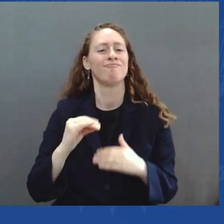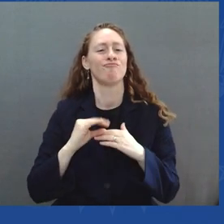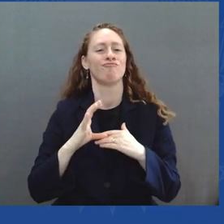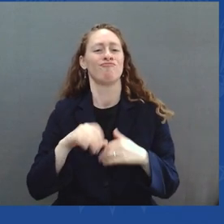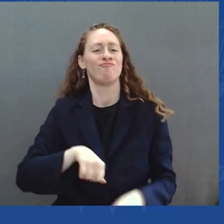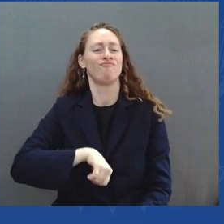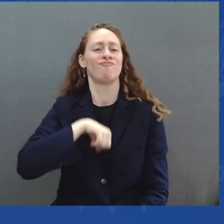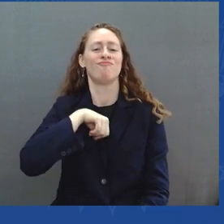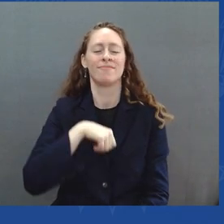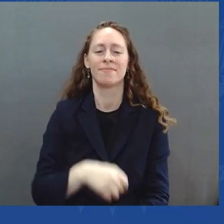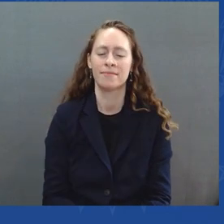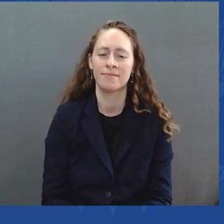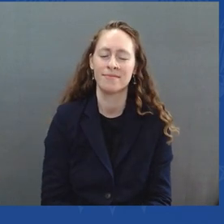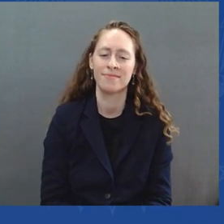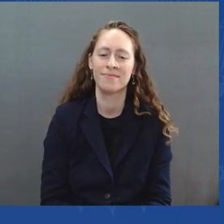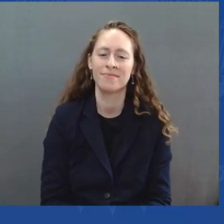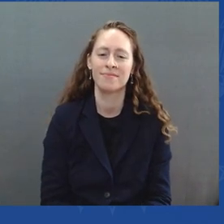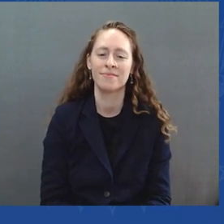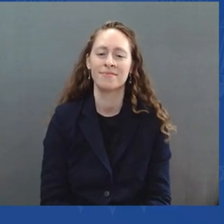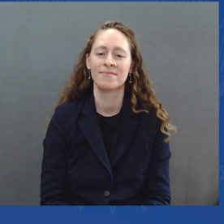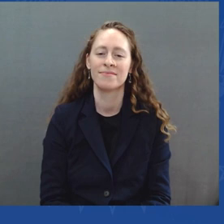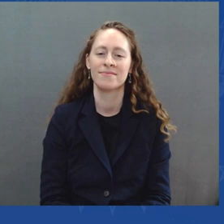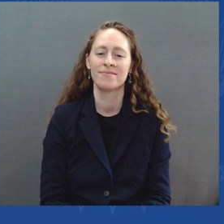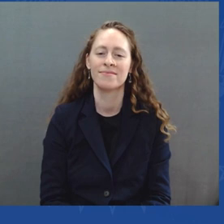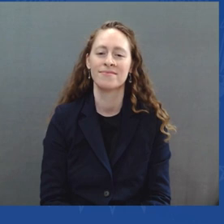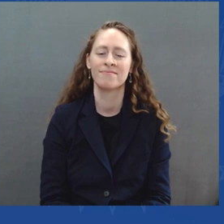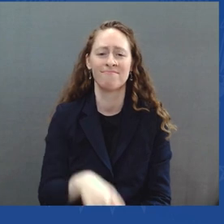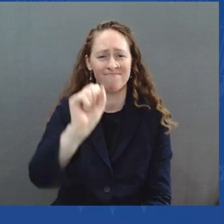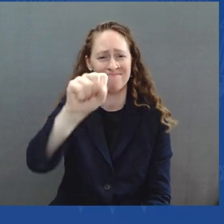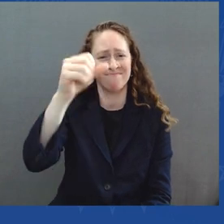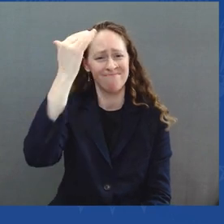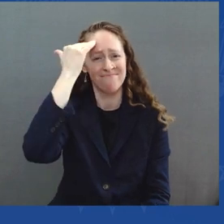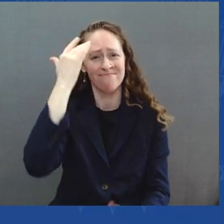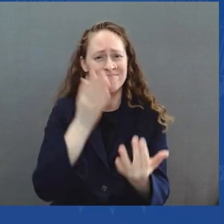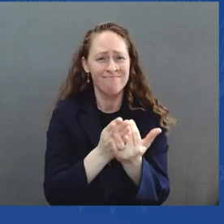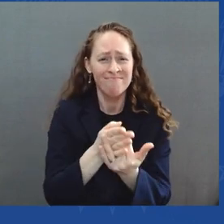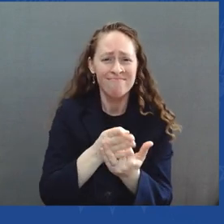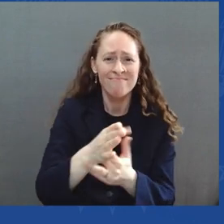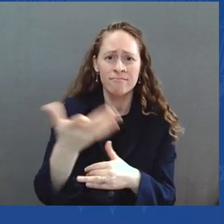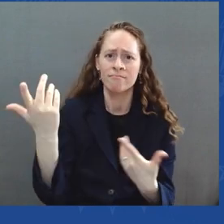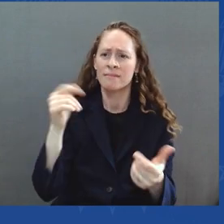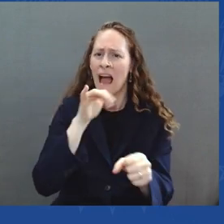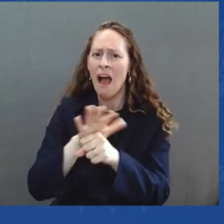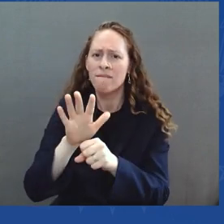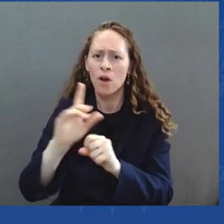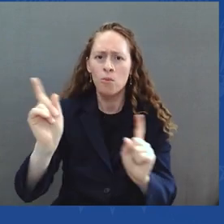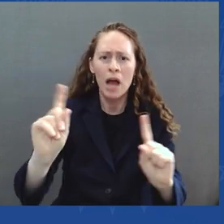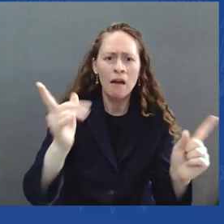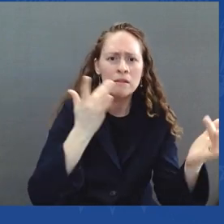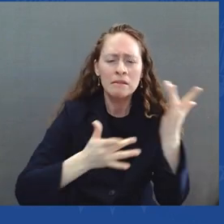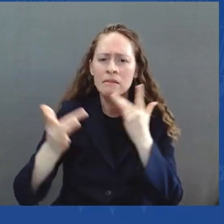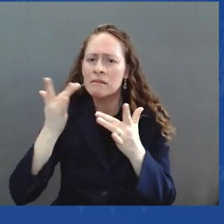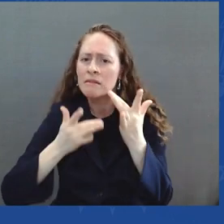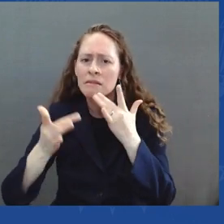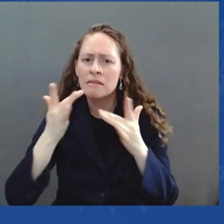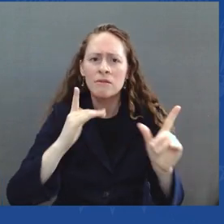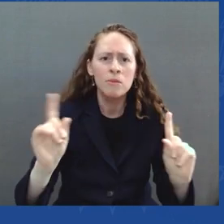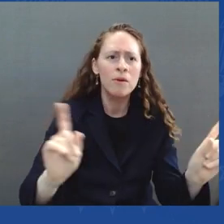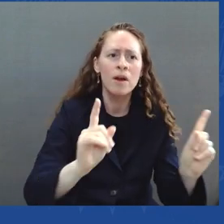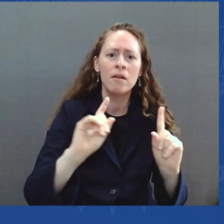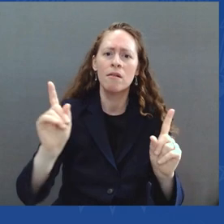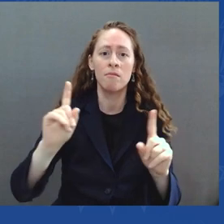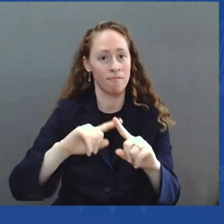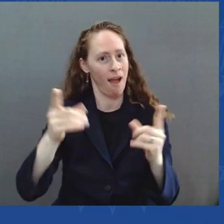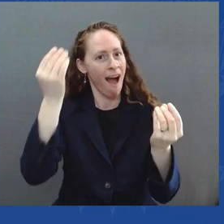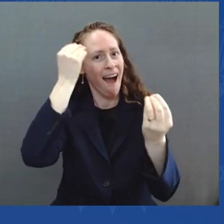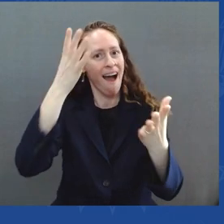that's good news for fighting inflation. It's good news for our economy. And it means that our economy has gone from being on the mend to being on the